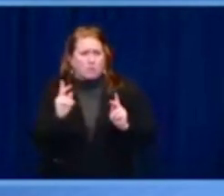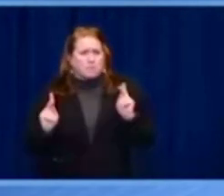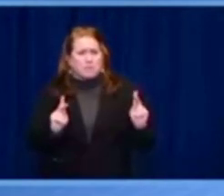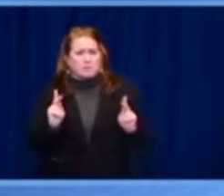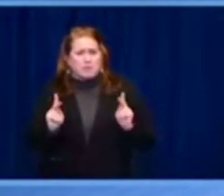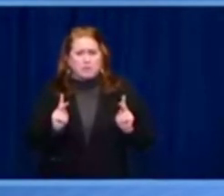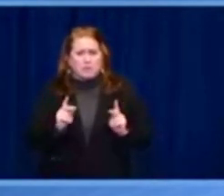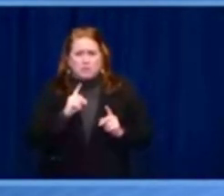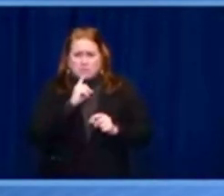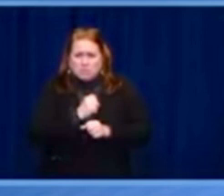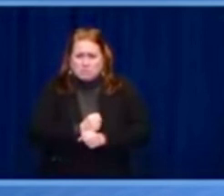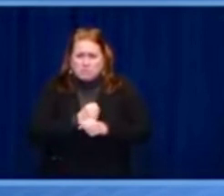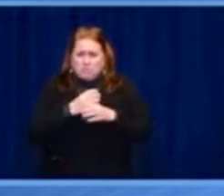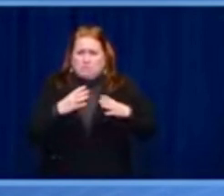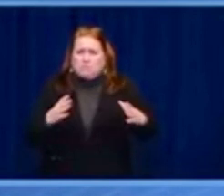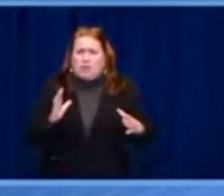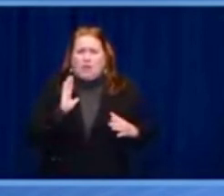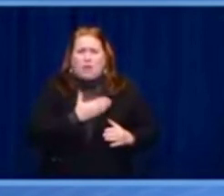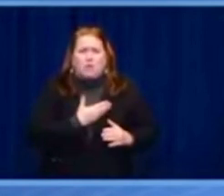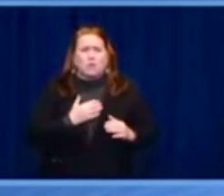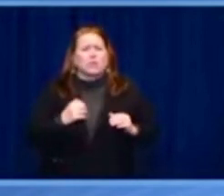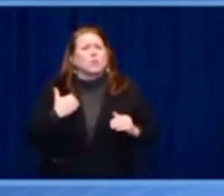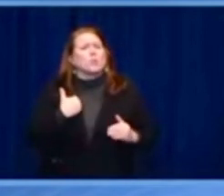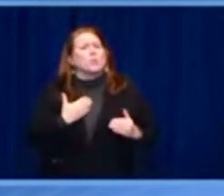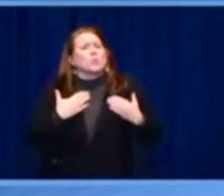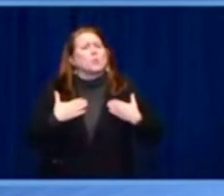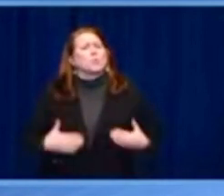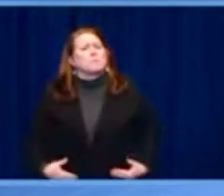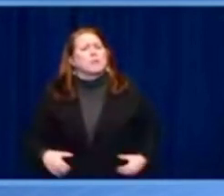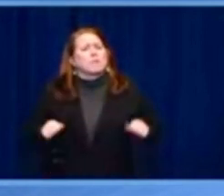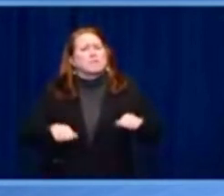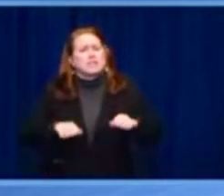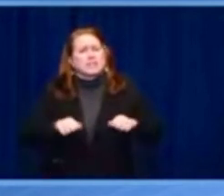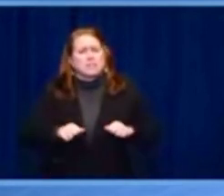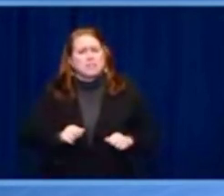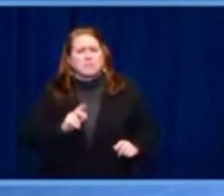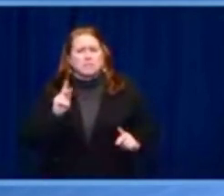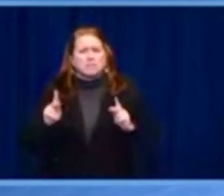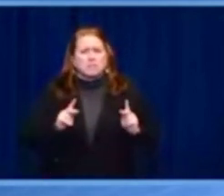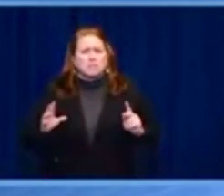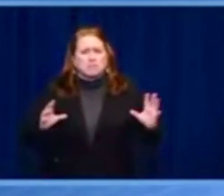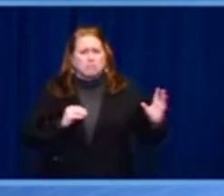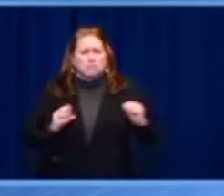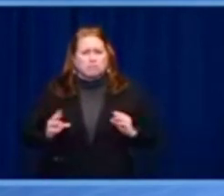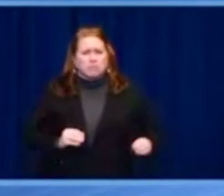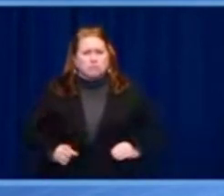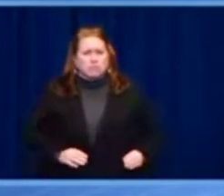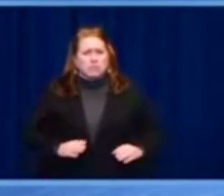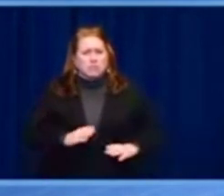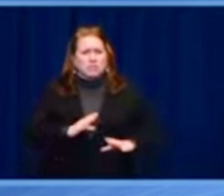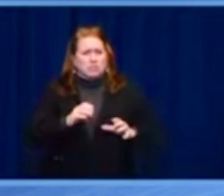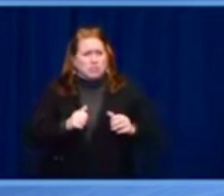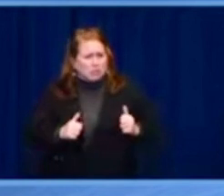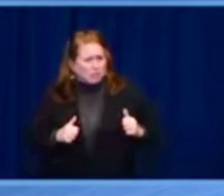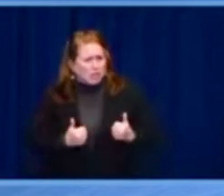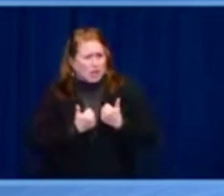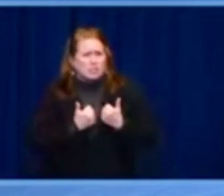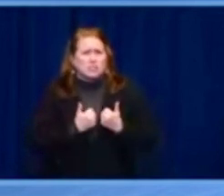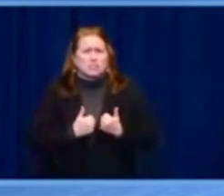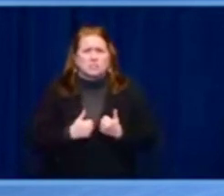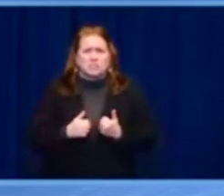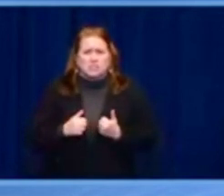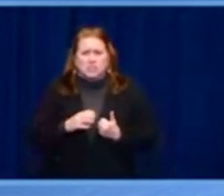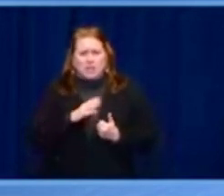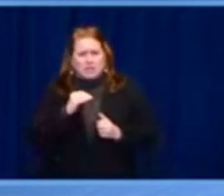future global health threats, to our commitment to raise our ambitions on climate goals that we have, to preserve our planet, literally